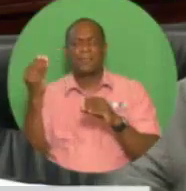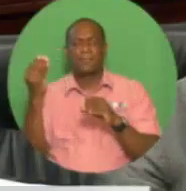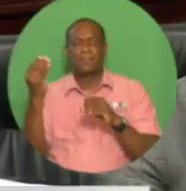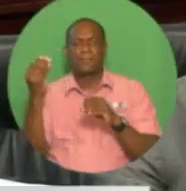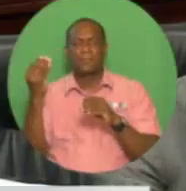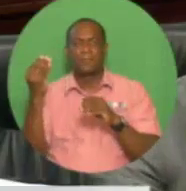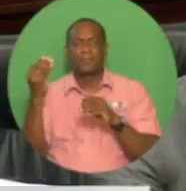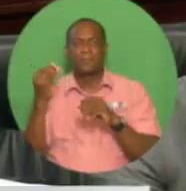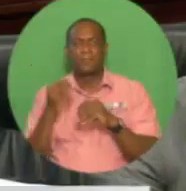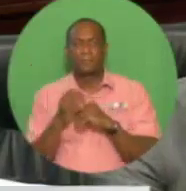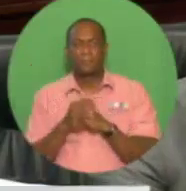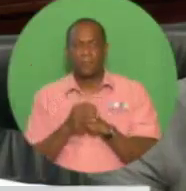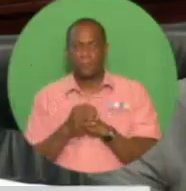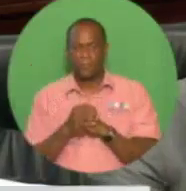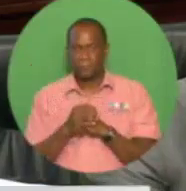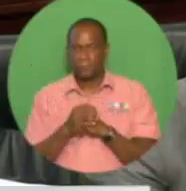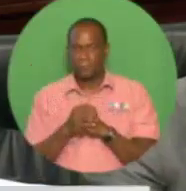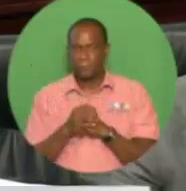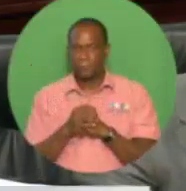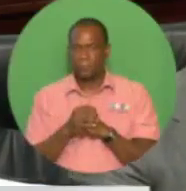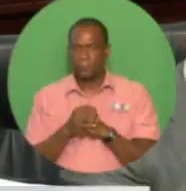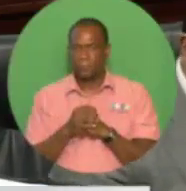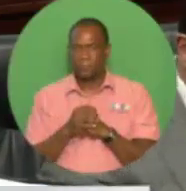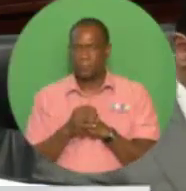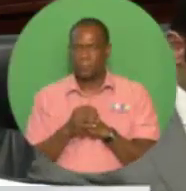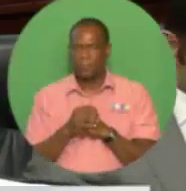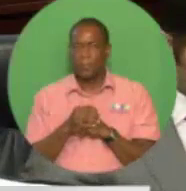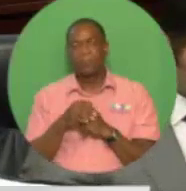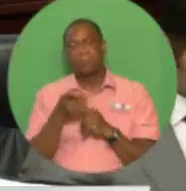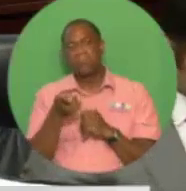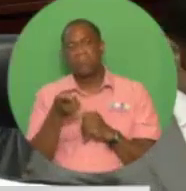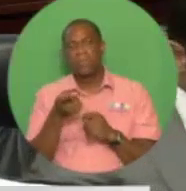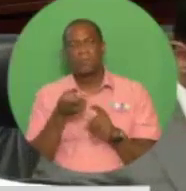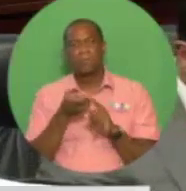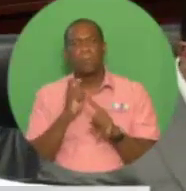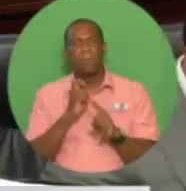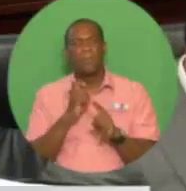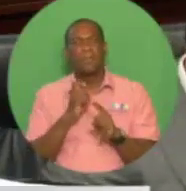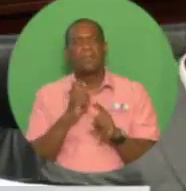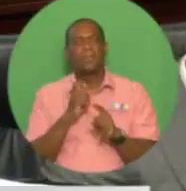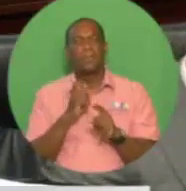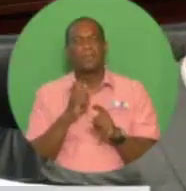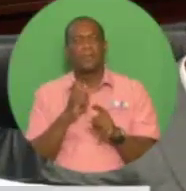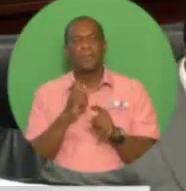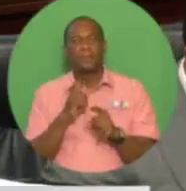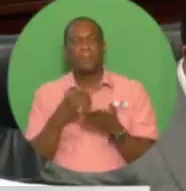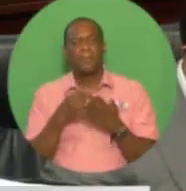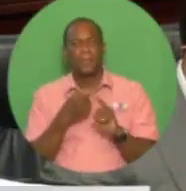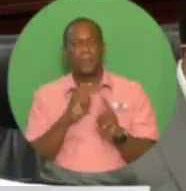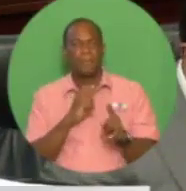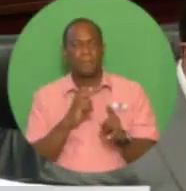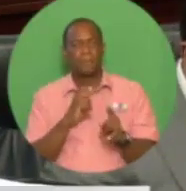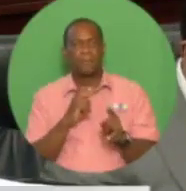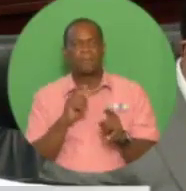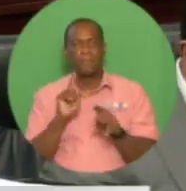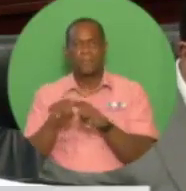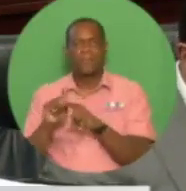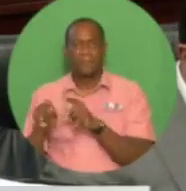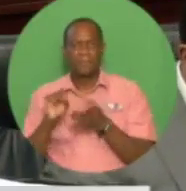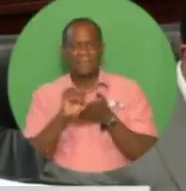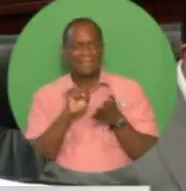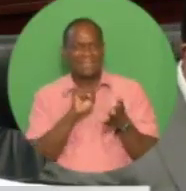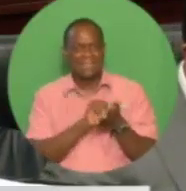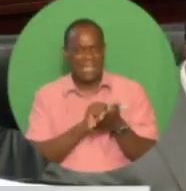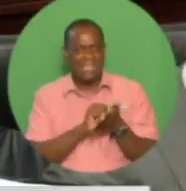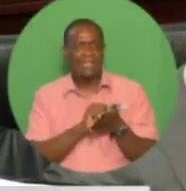This has been accounted for in our books as profits from state enterprises, since we created a new state enterprise, the NIF holding